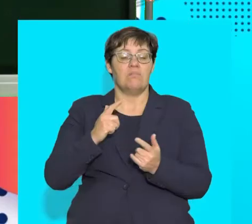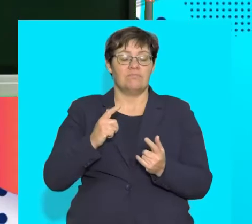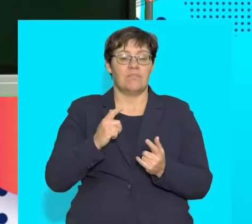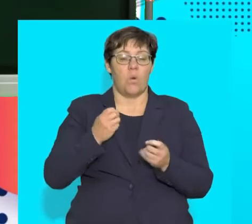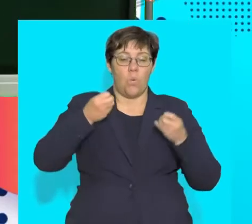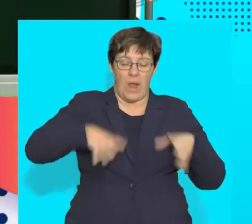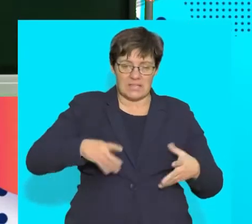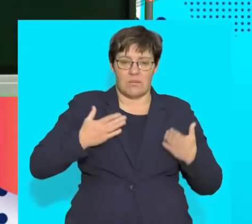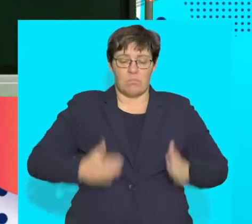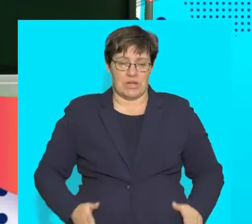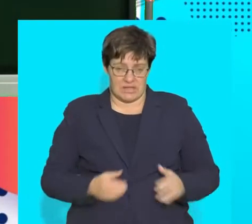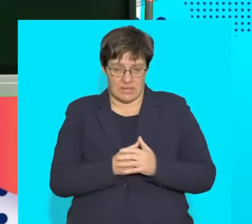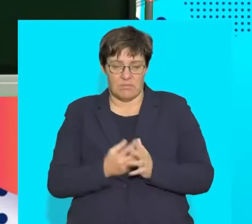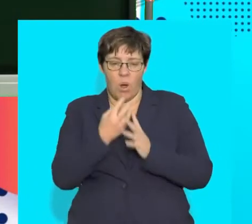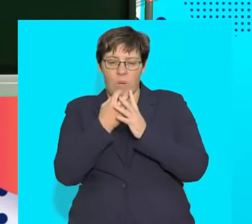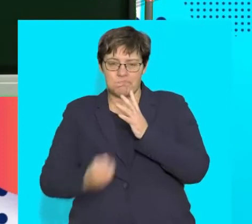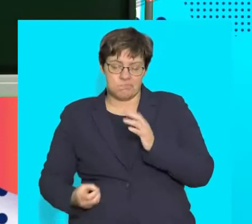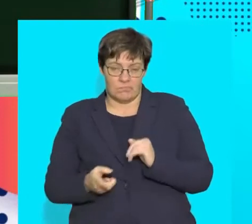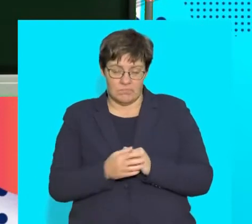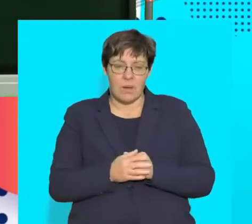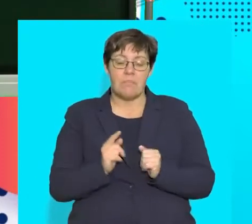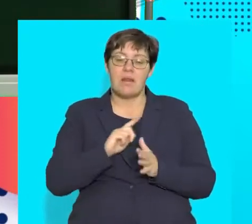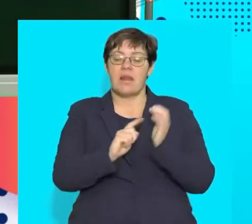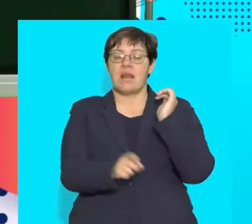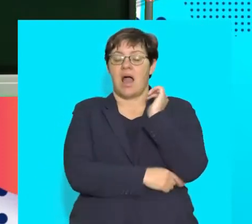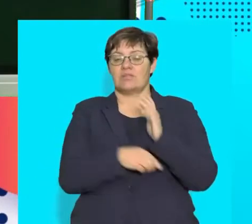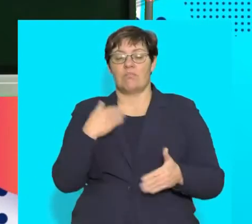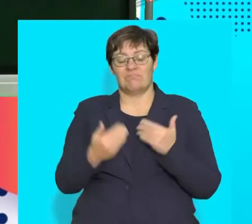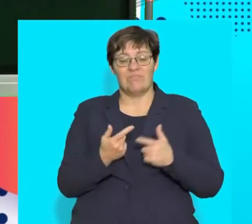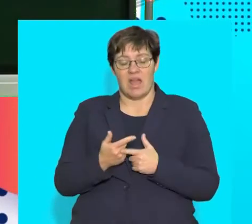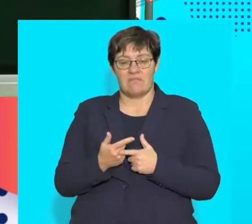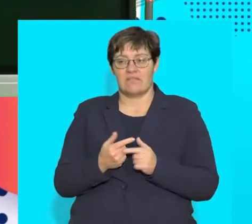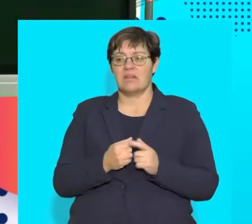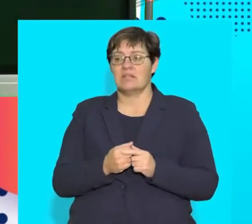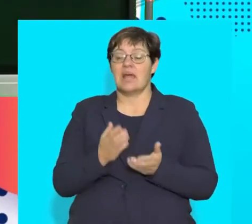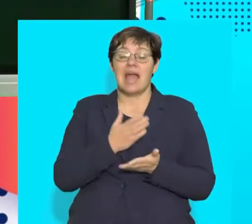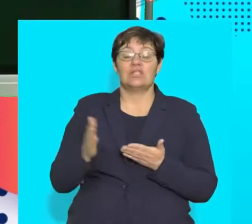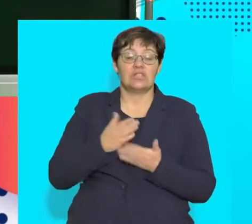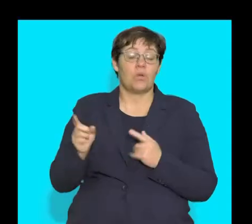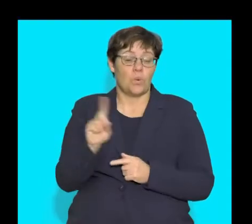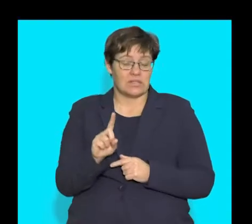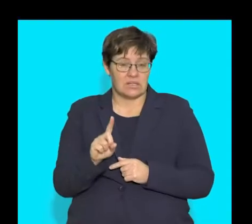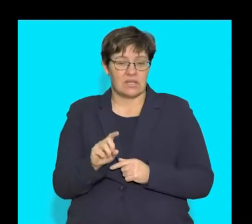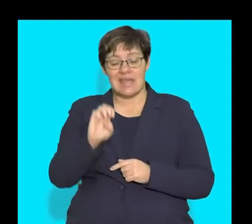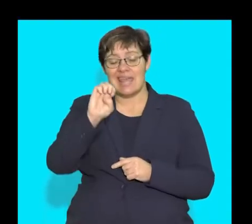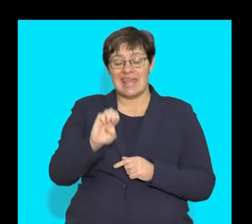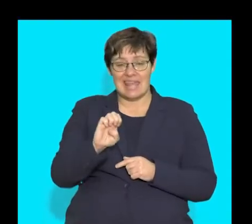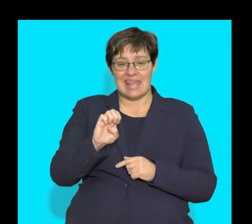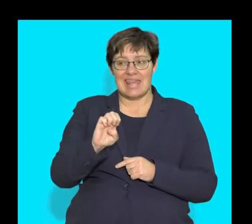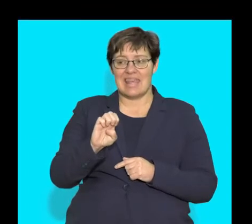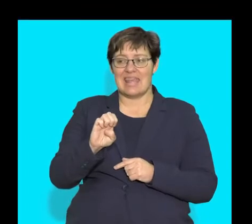Guys, that's the last process when we talk about nutrition. And so, the ejection refers to e